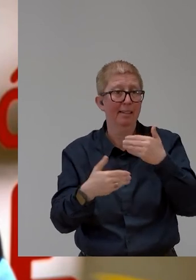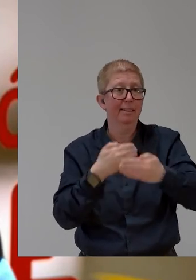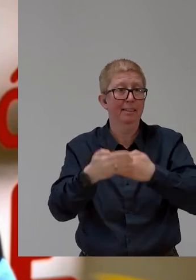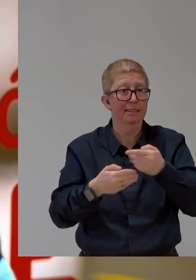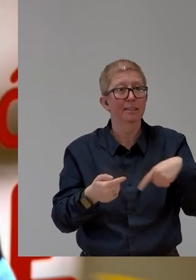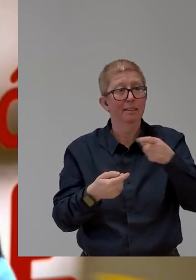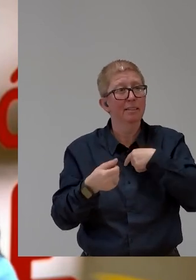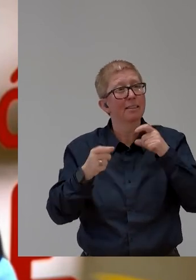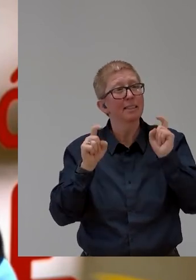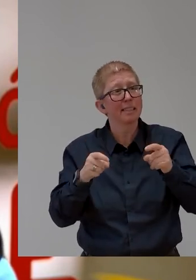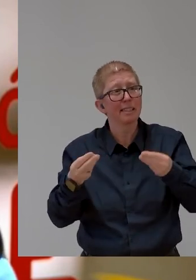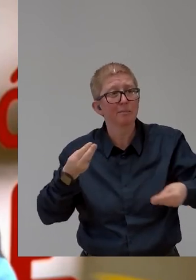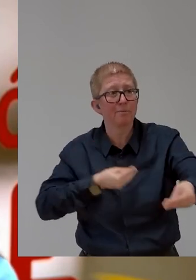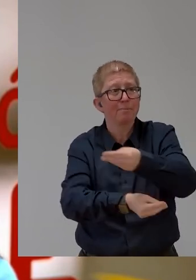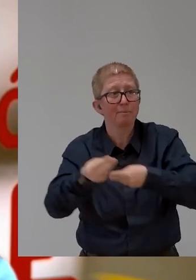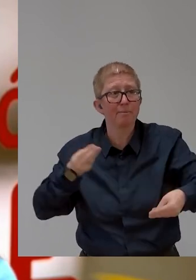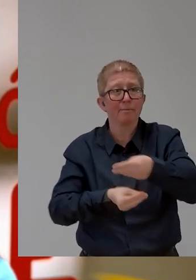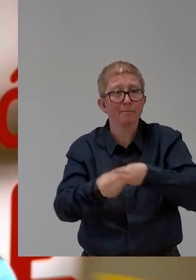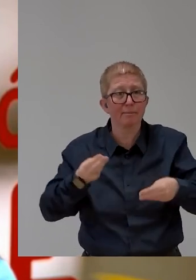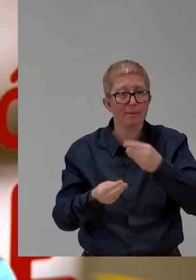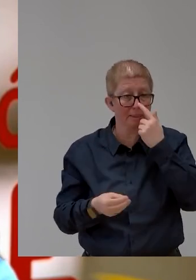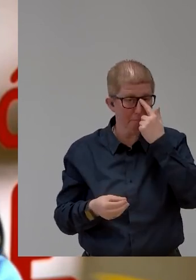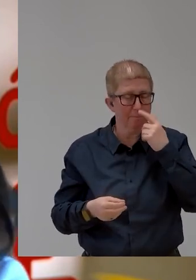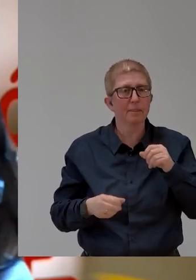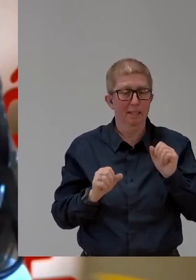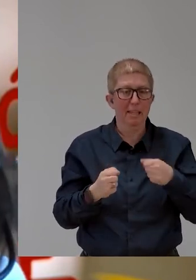really to improve their daily life.